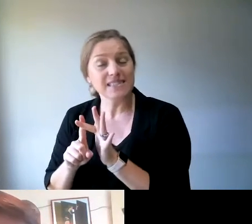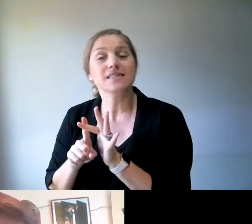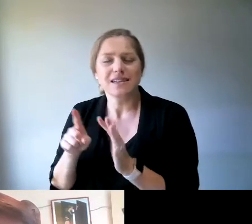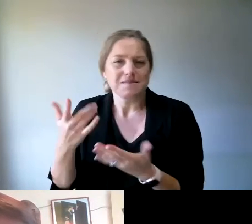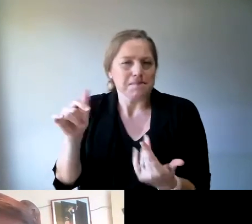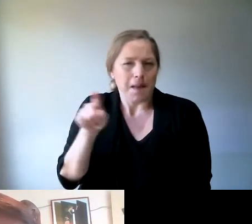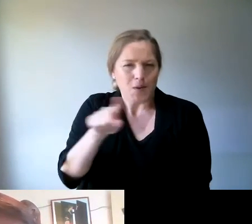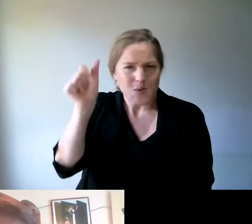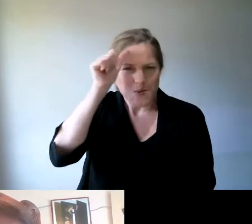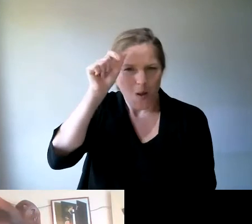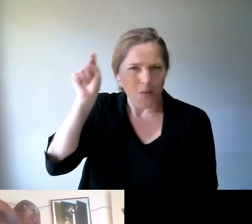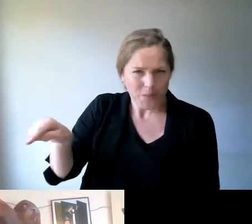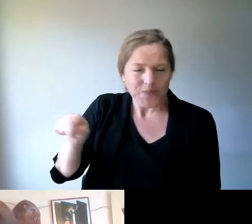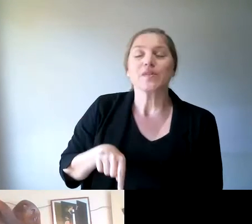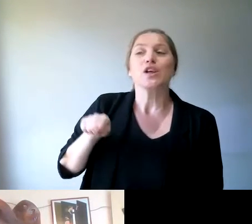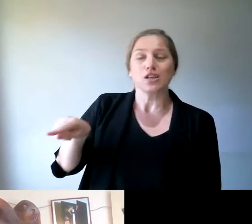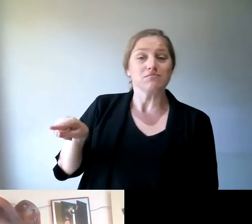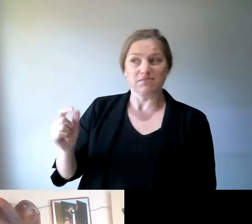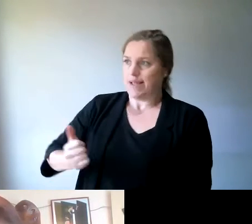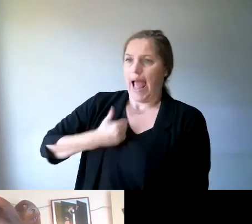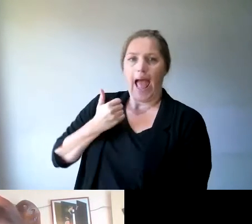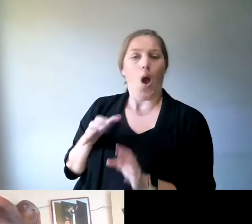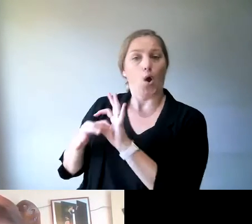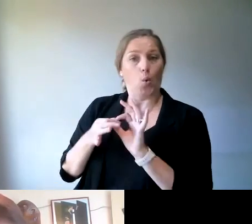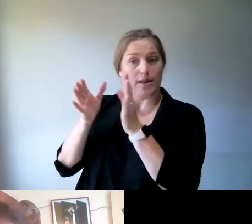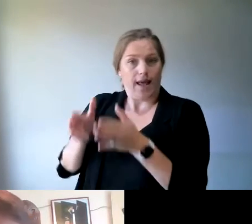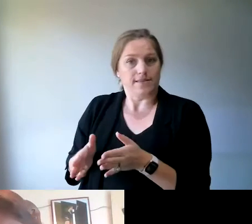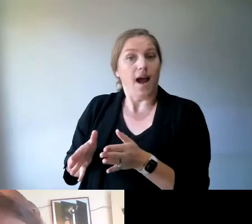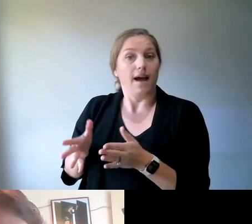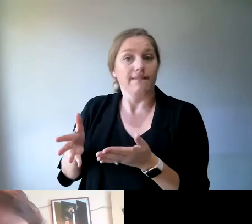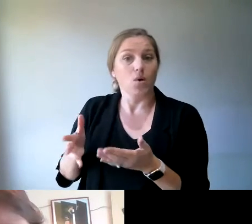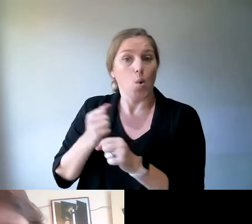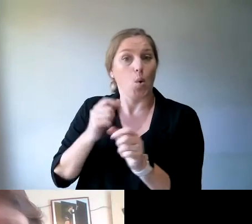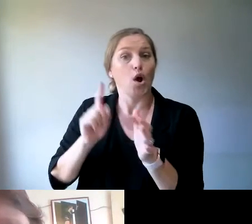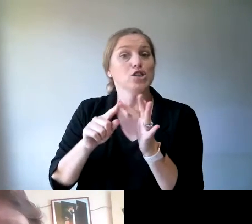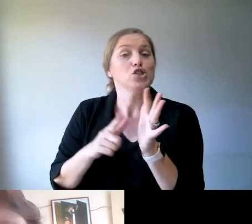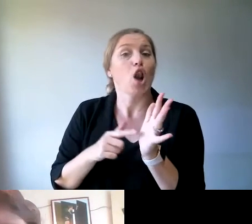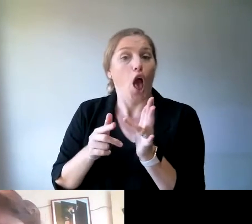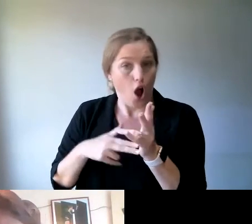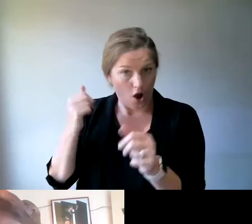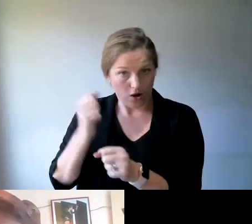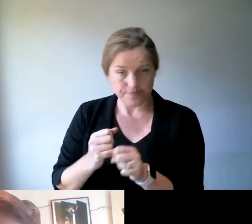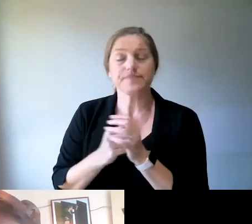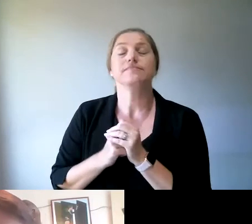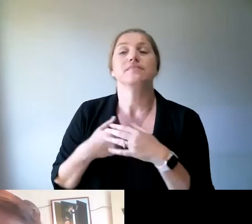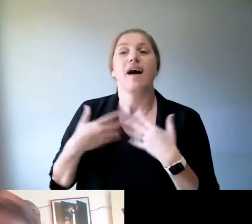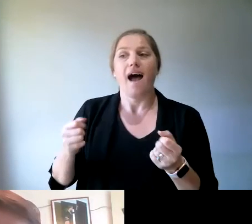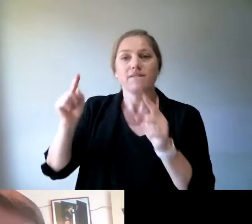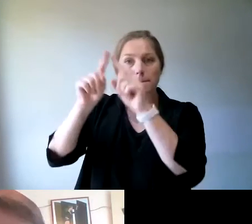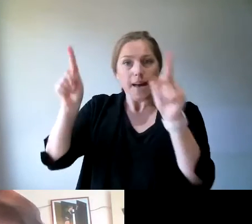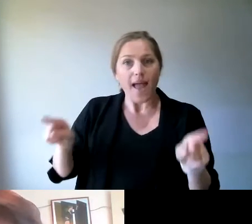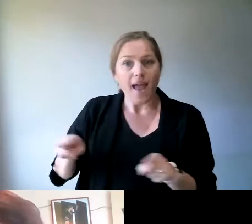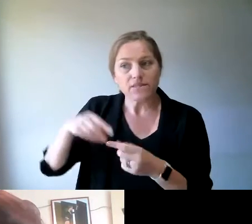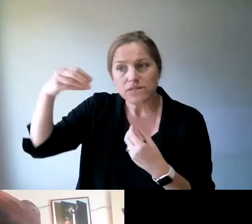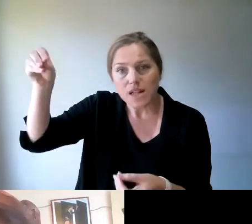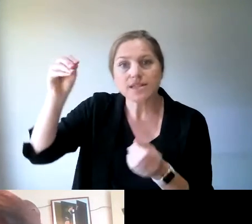was our coordinator here in Geelong. We had pamphlets. That was